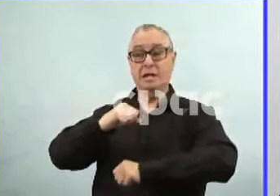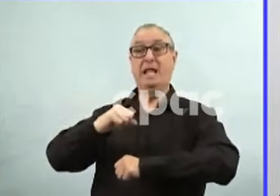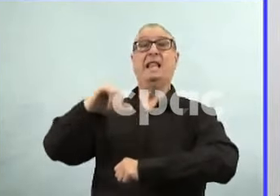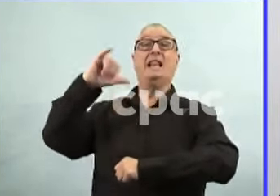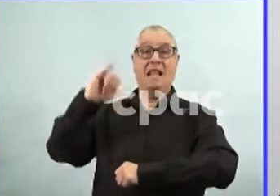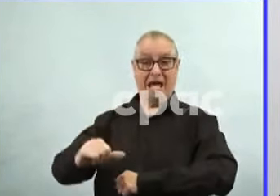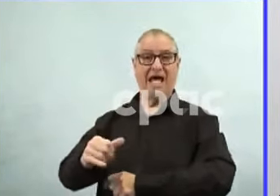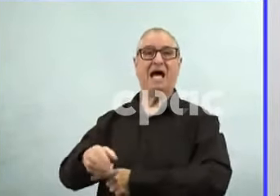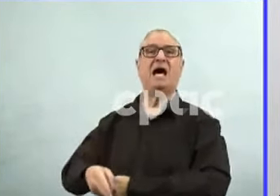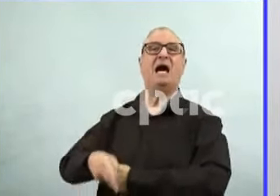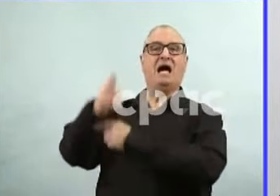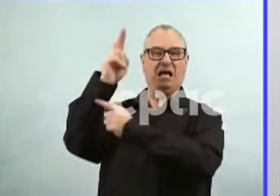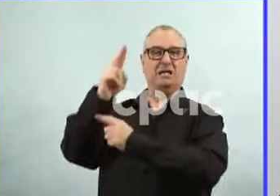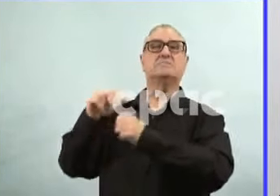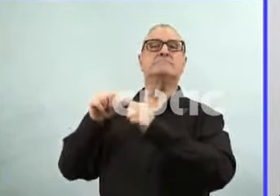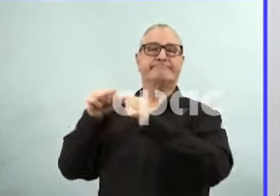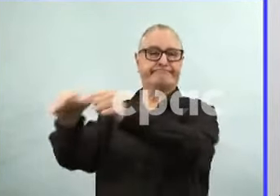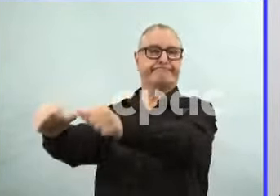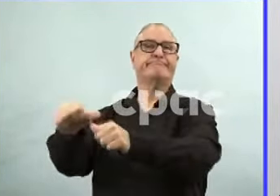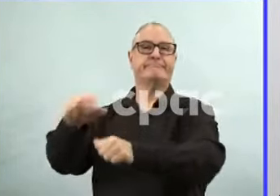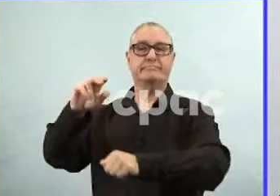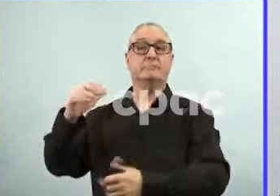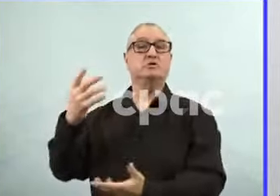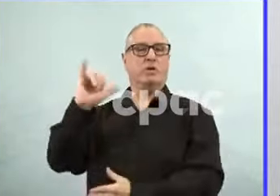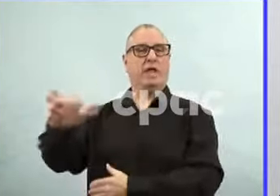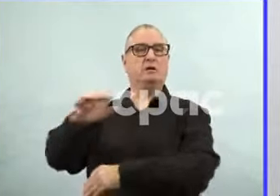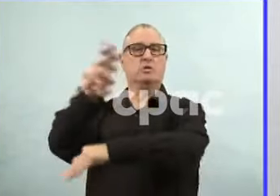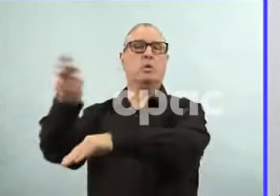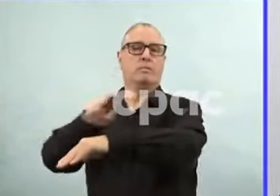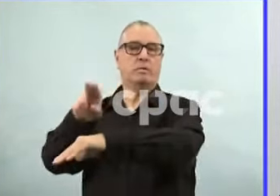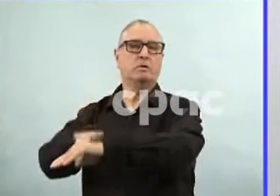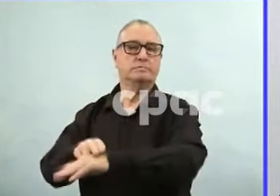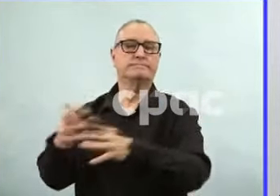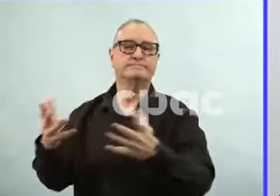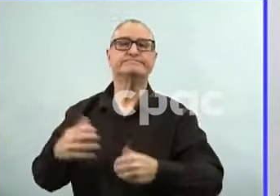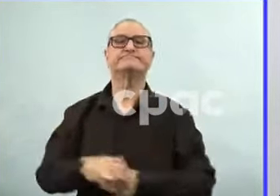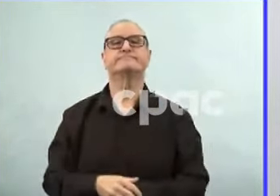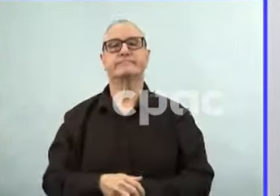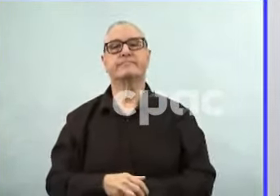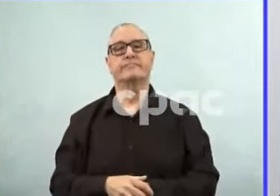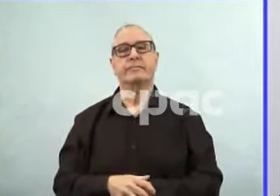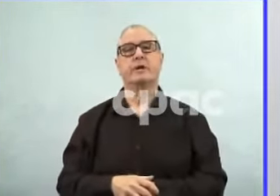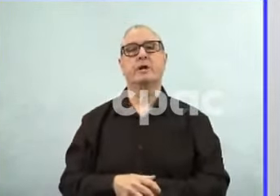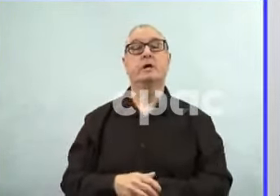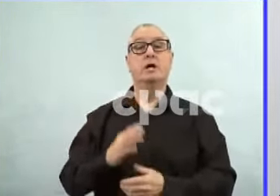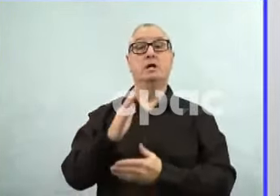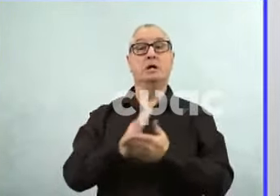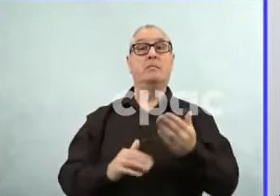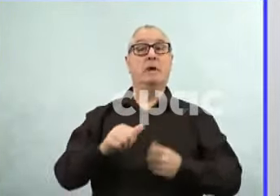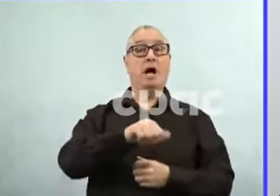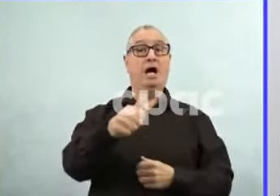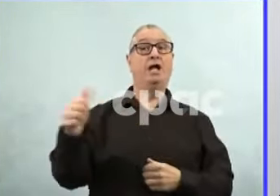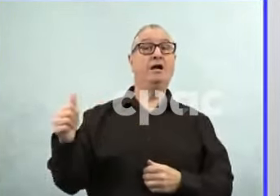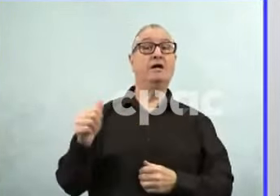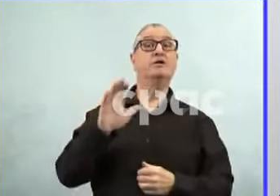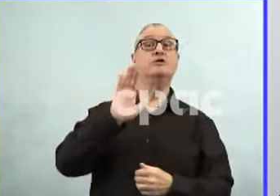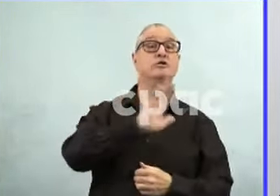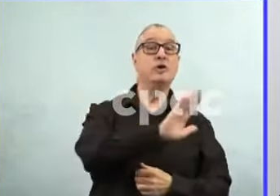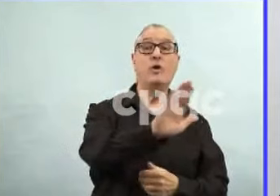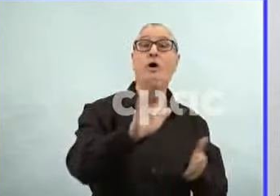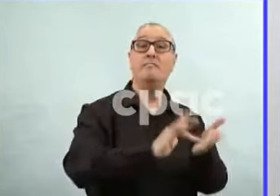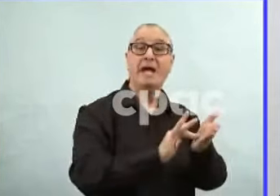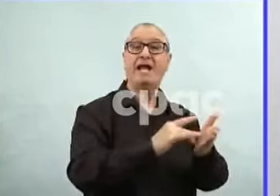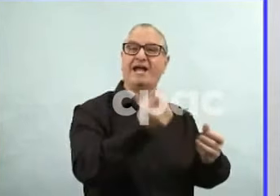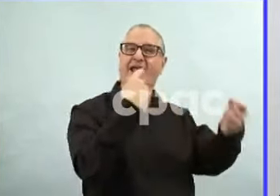not the same as other medications. Unlike many medications, which might be taken daily, vaccines are received very